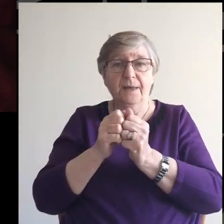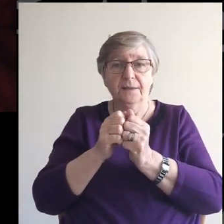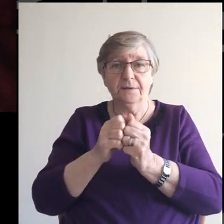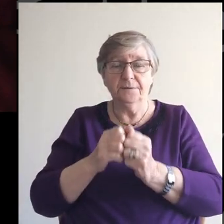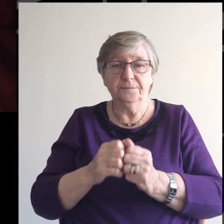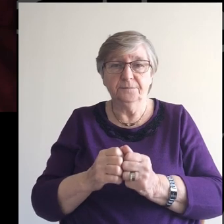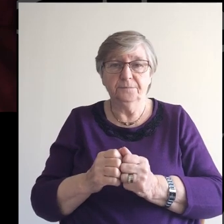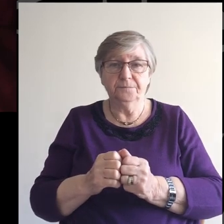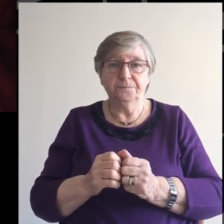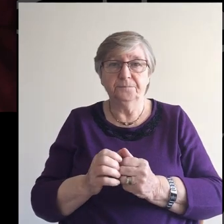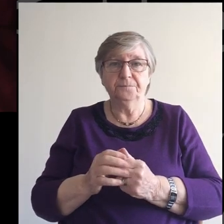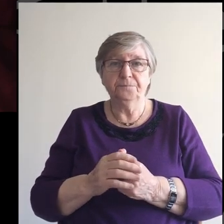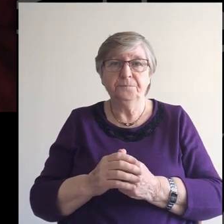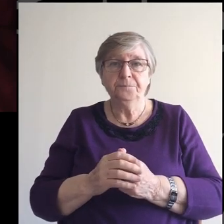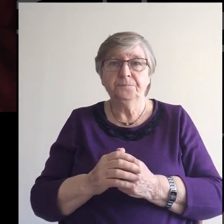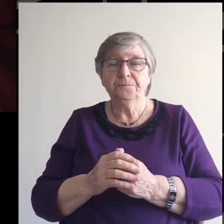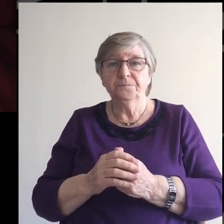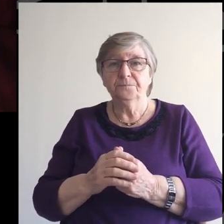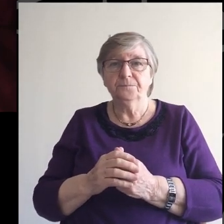Amen